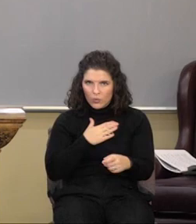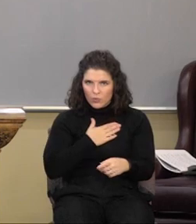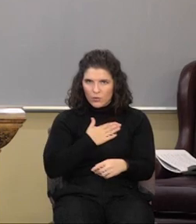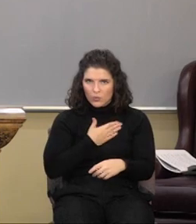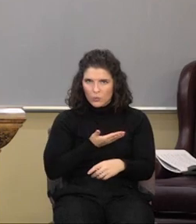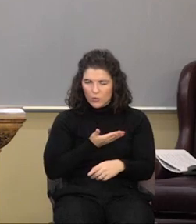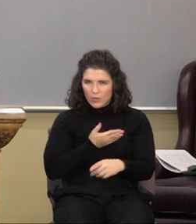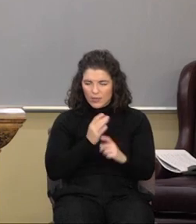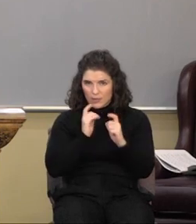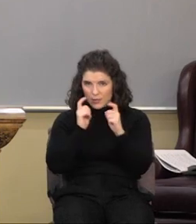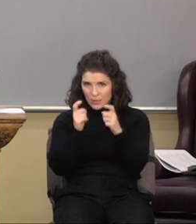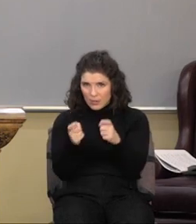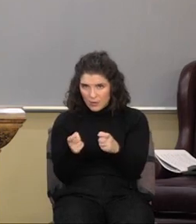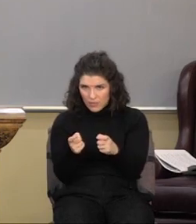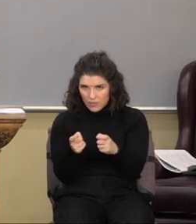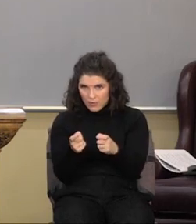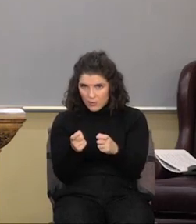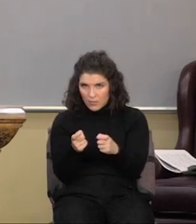to give